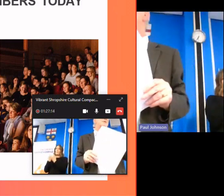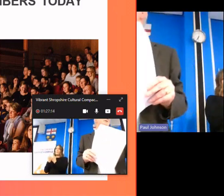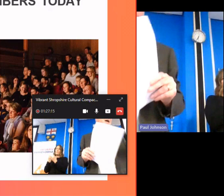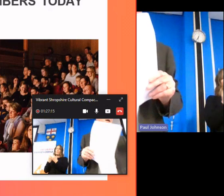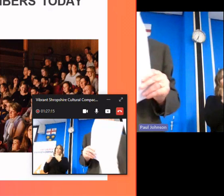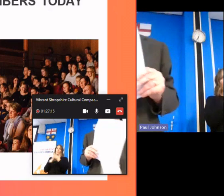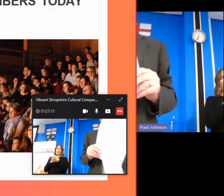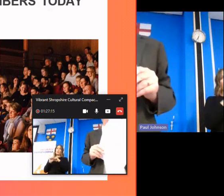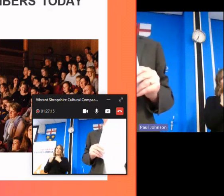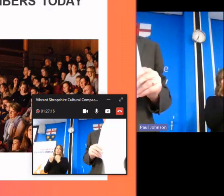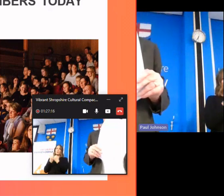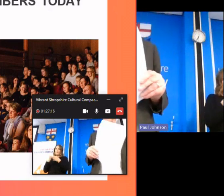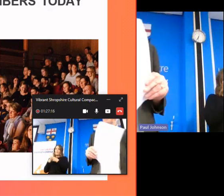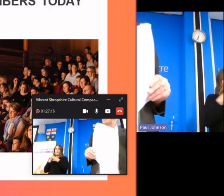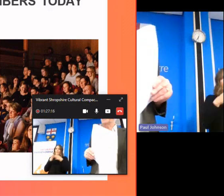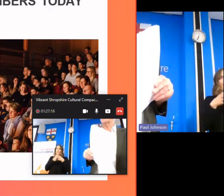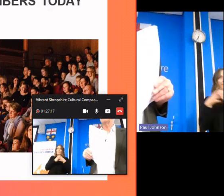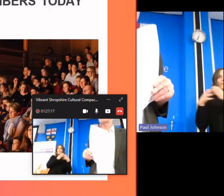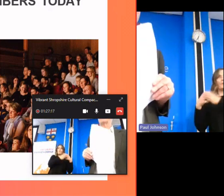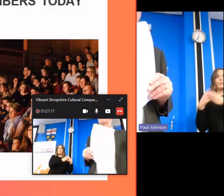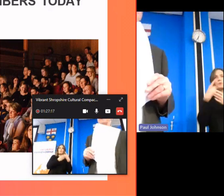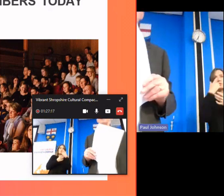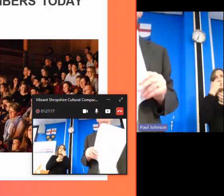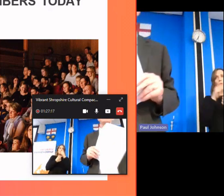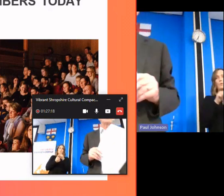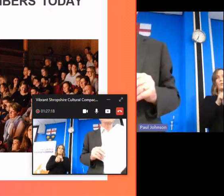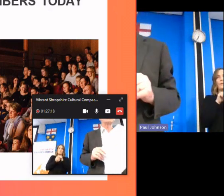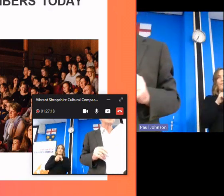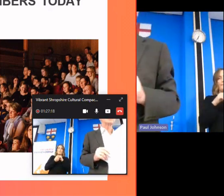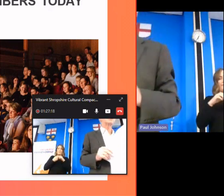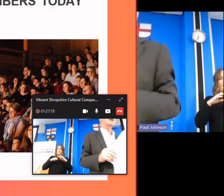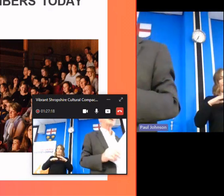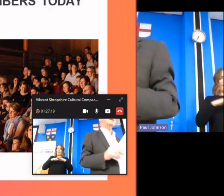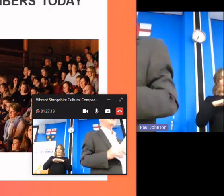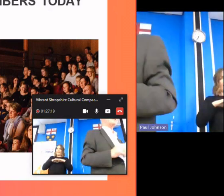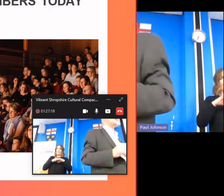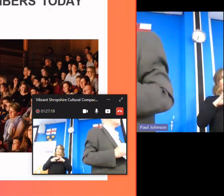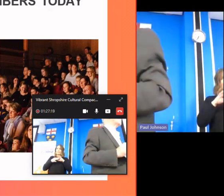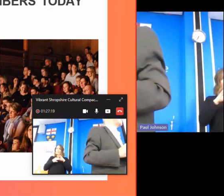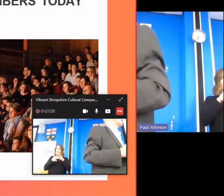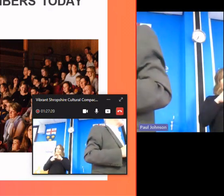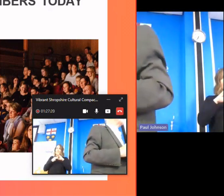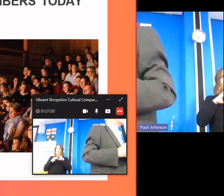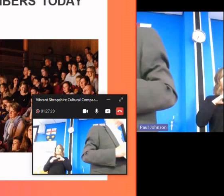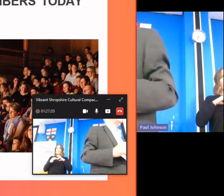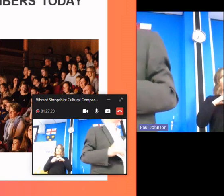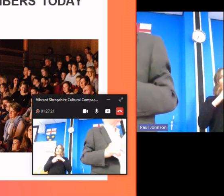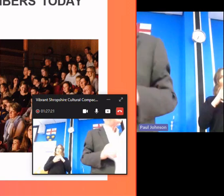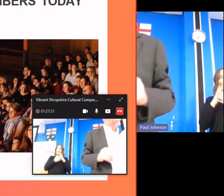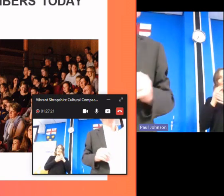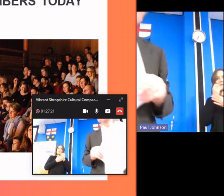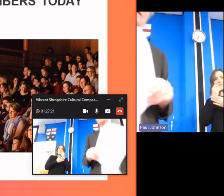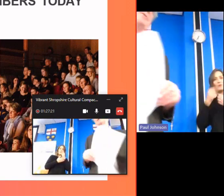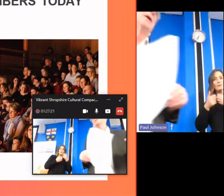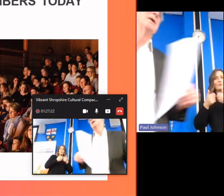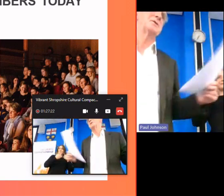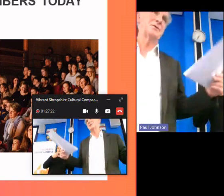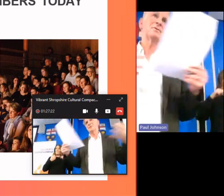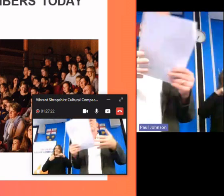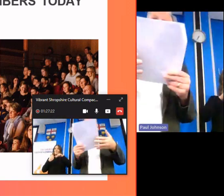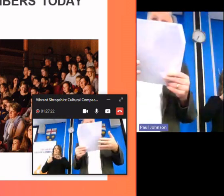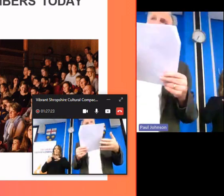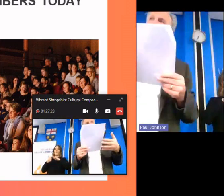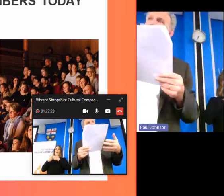so you can retain um retain some of those close links and understanding of those separate sectors uh but also